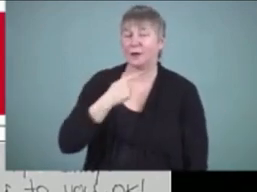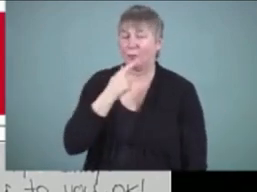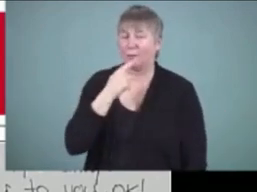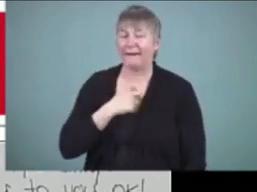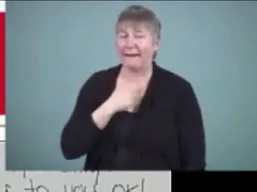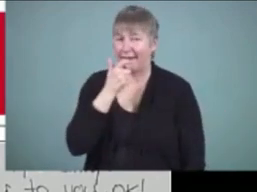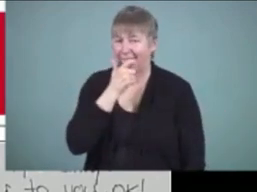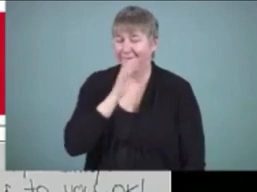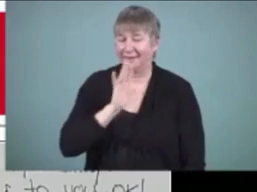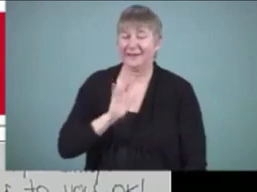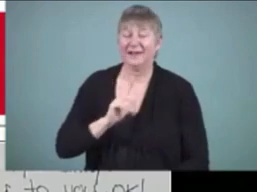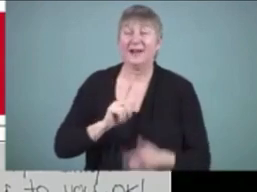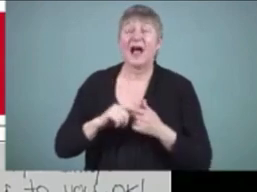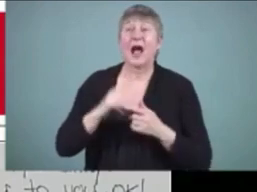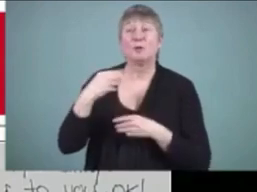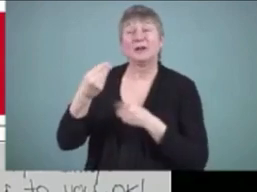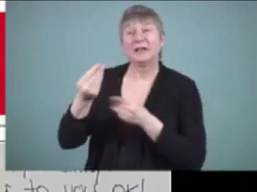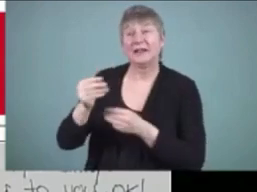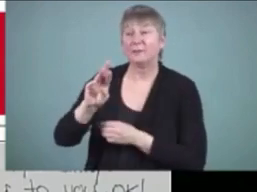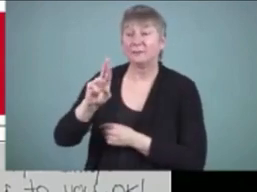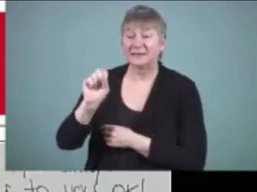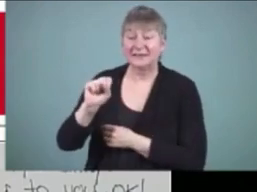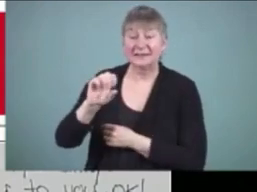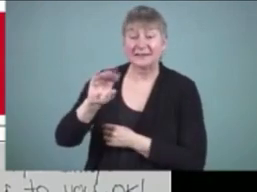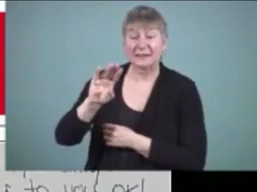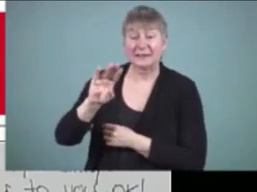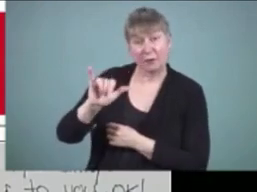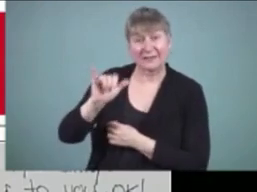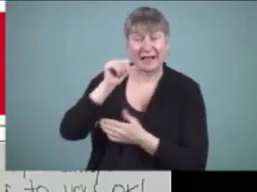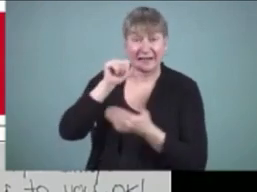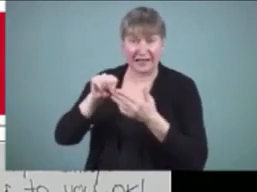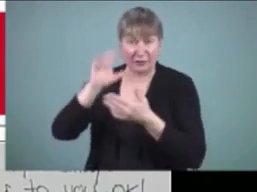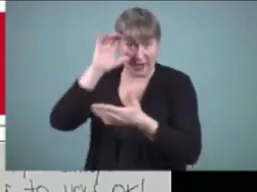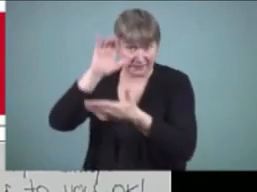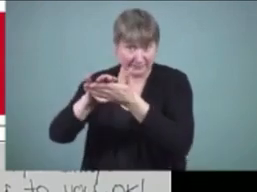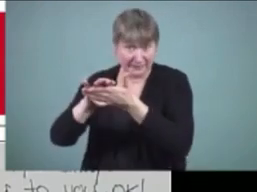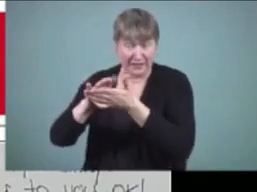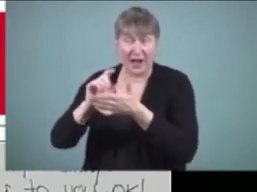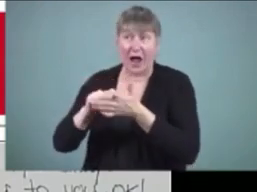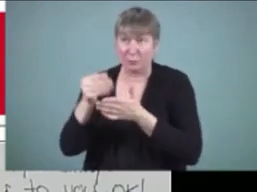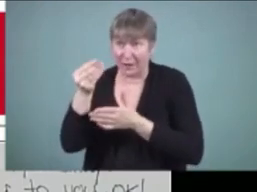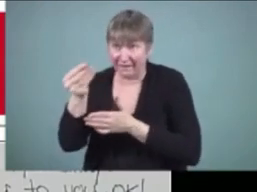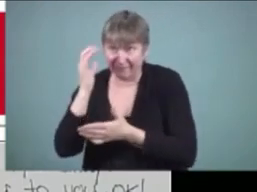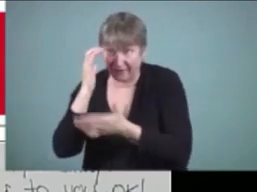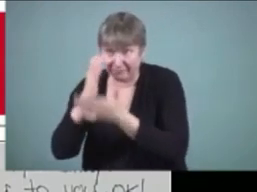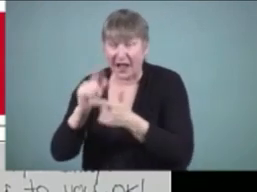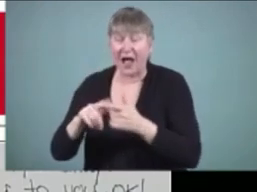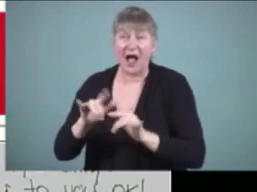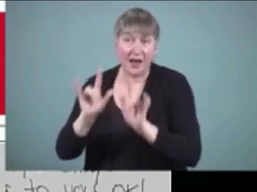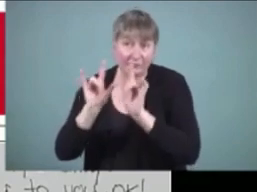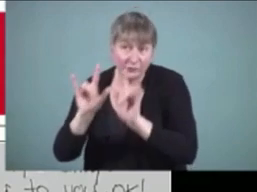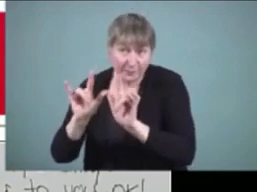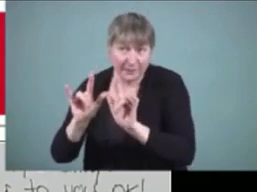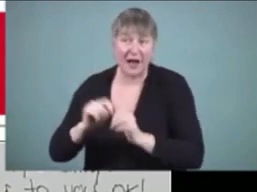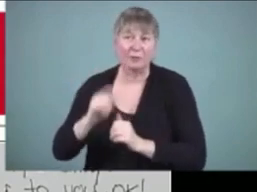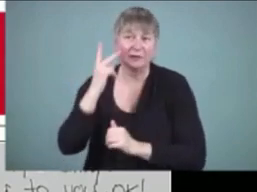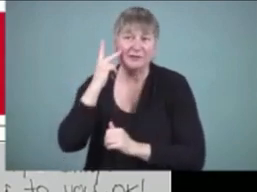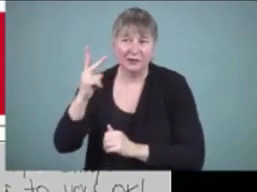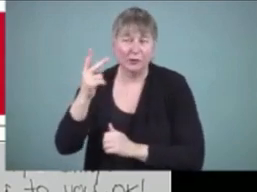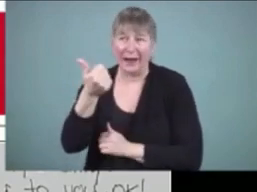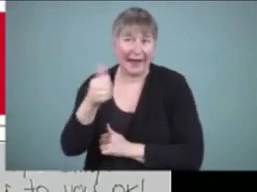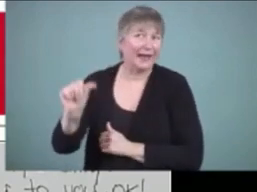I will give Mrs. Berry's husband letter to you okay. I will give one photo to you. I love you so much and see you anywhere.